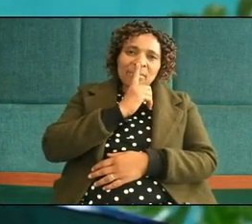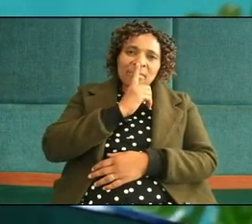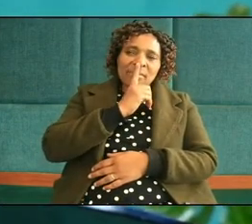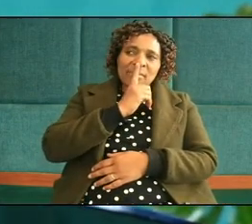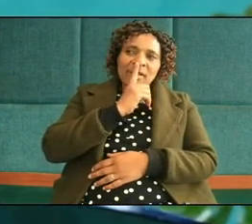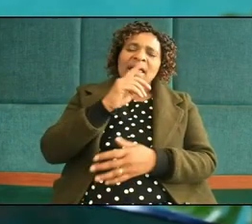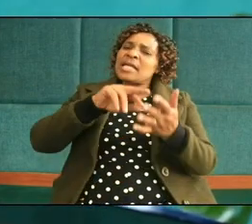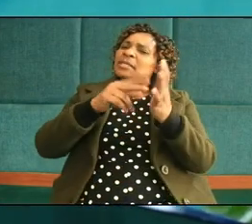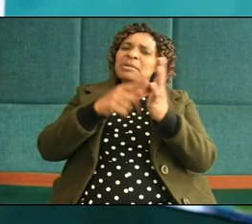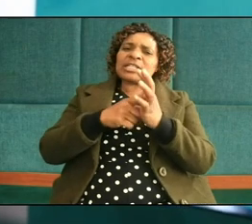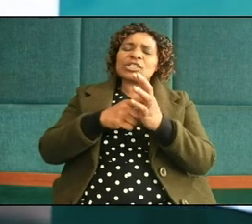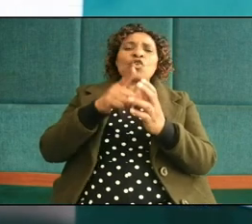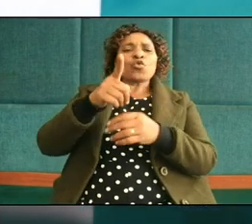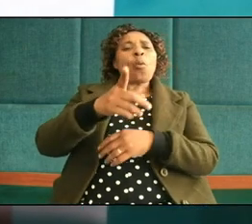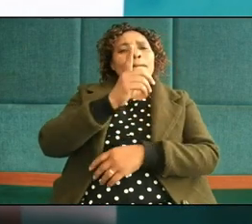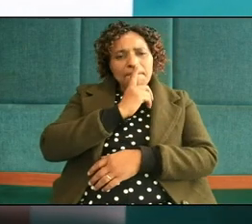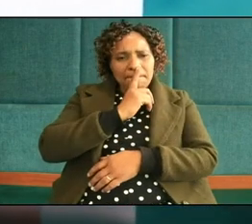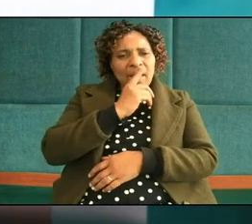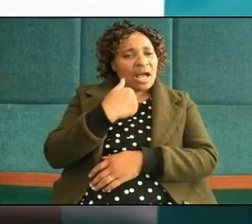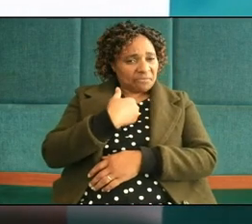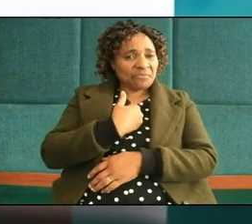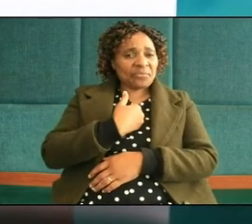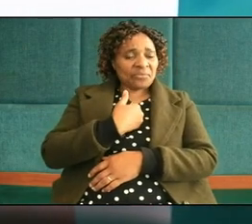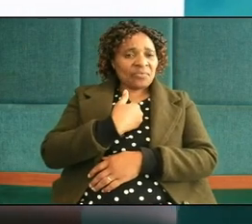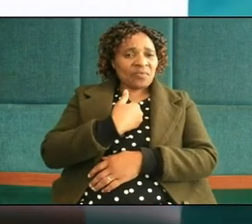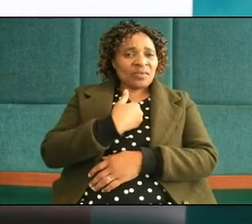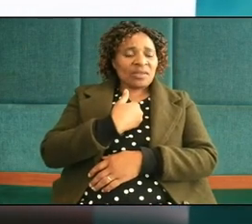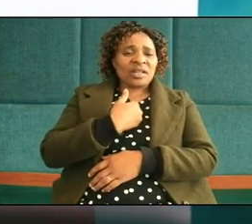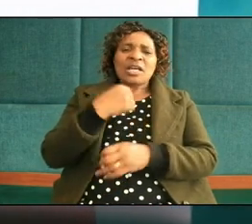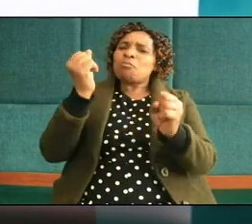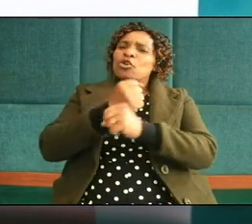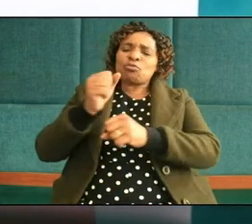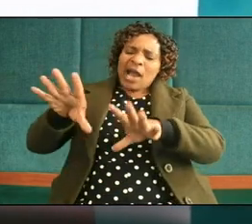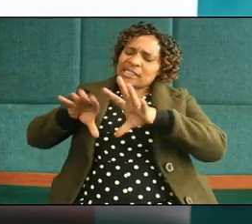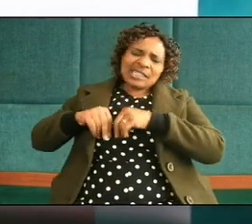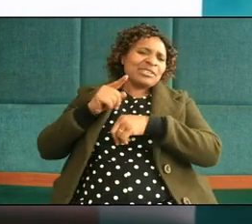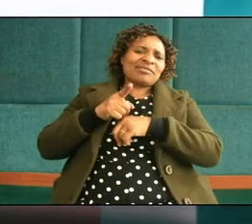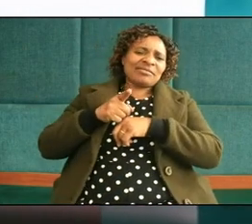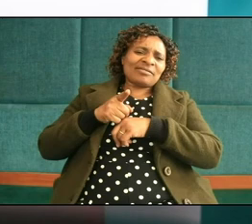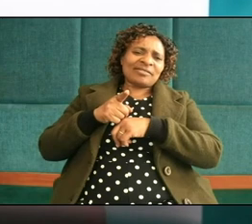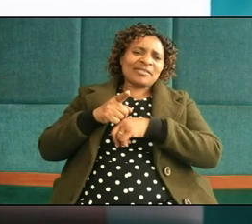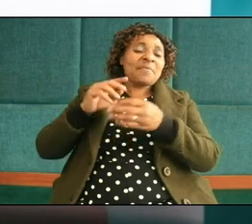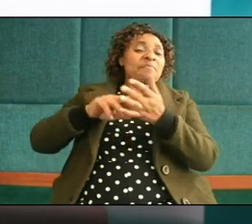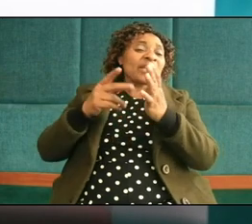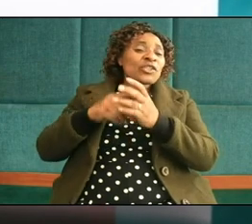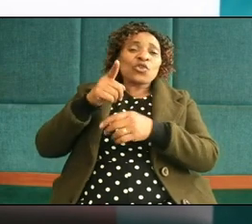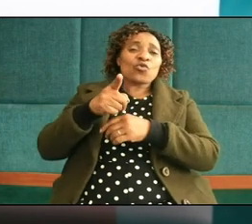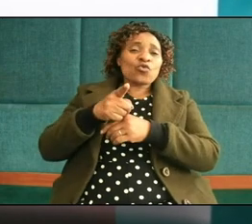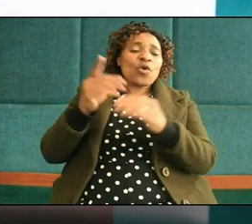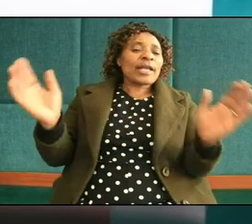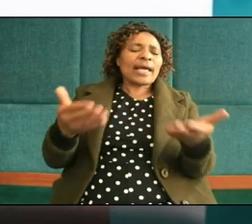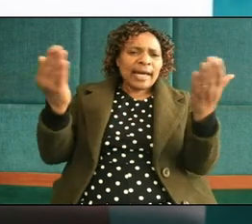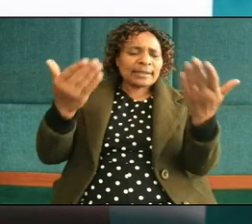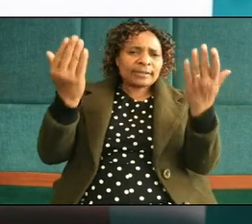that means you are silent that mean you do not accept it that means you are encouraging